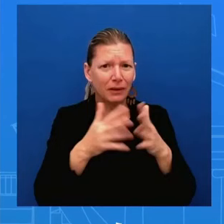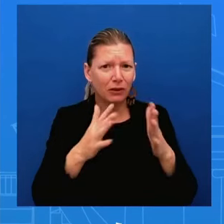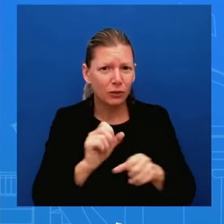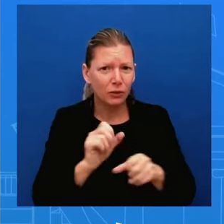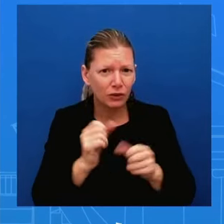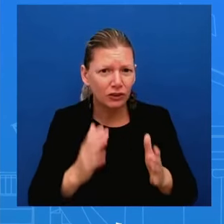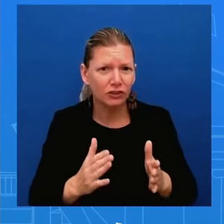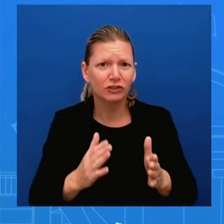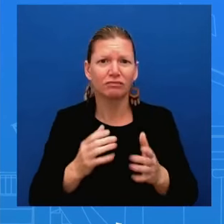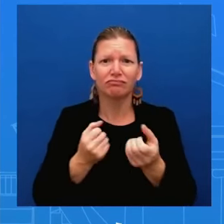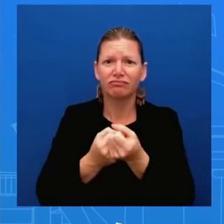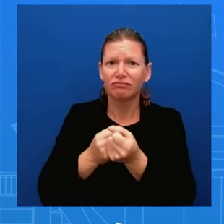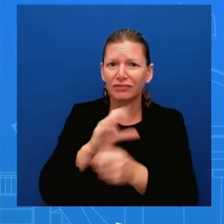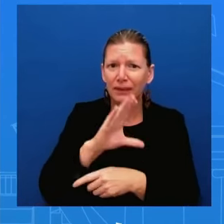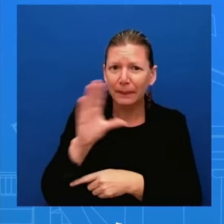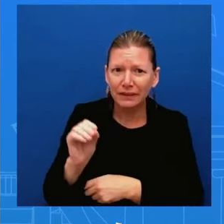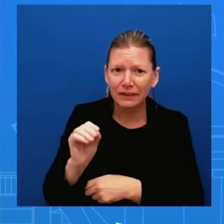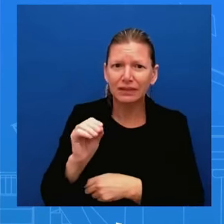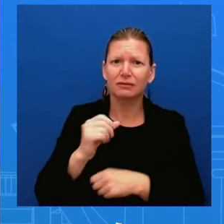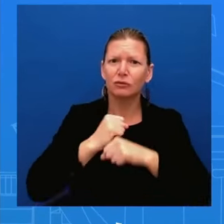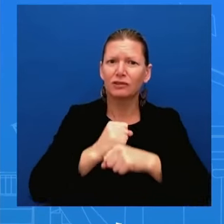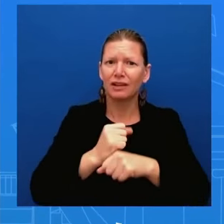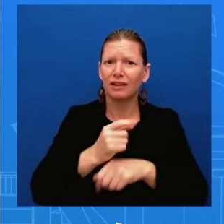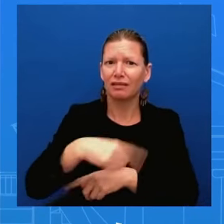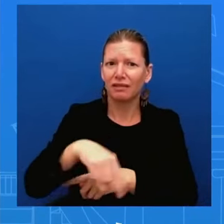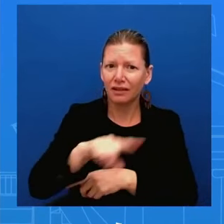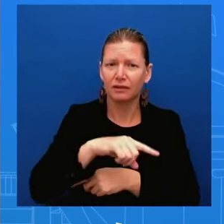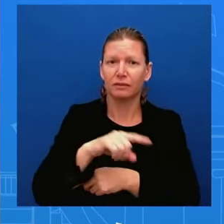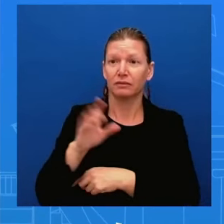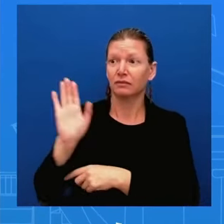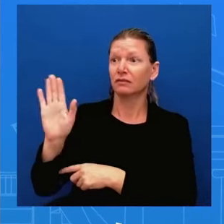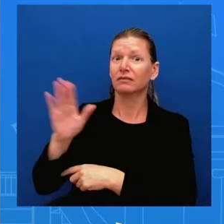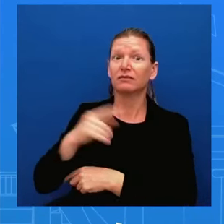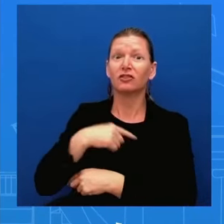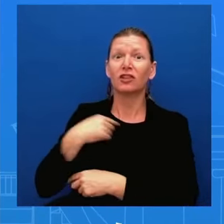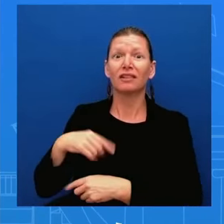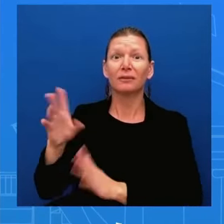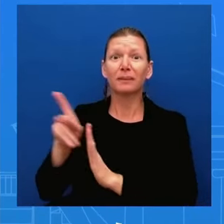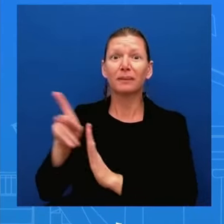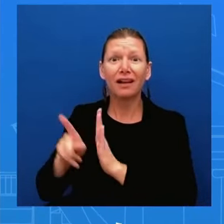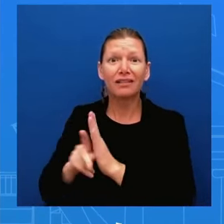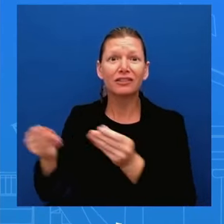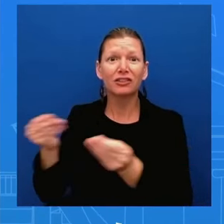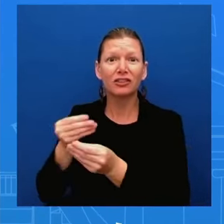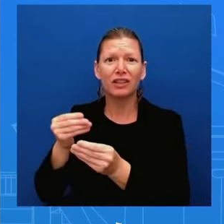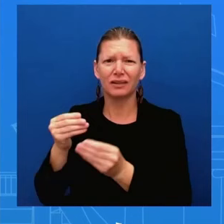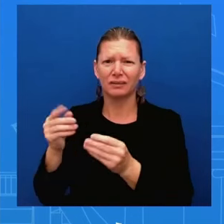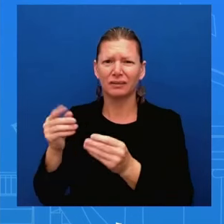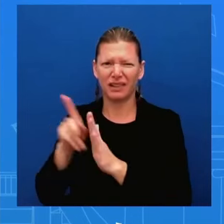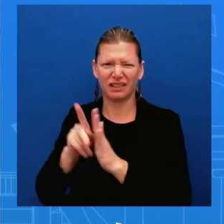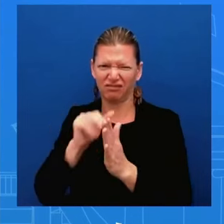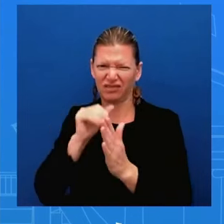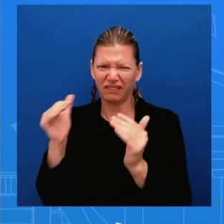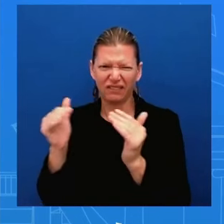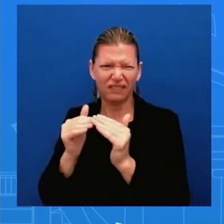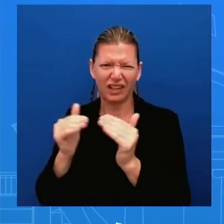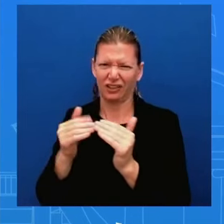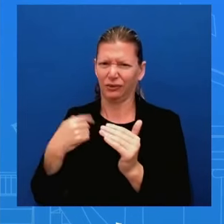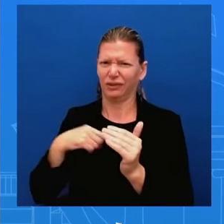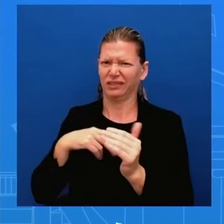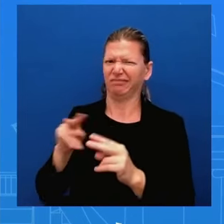we've had concerns you heard the ambassador talk about how you've seen cabinet level conversations about this over over the year